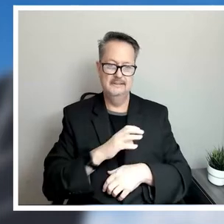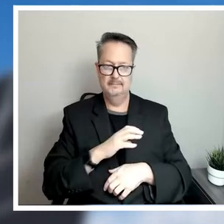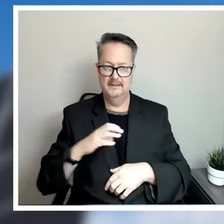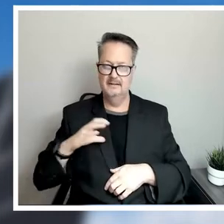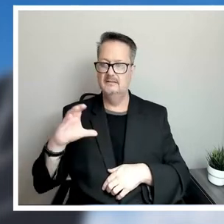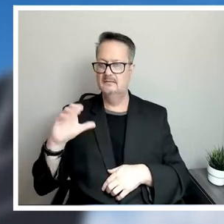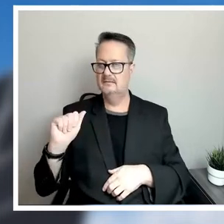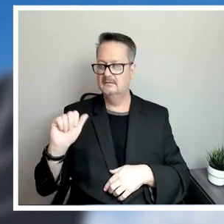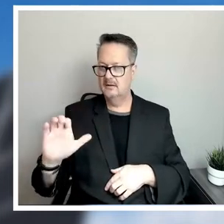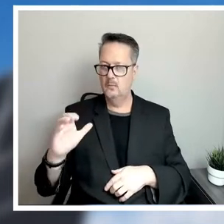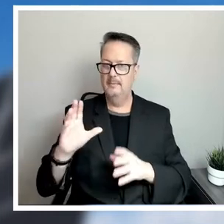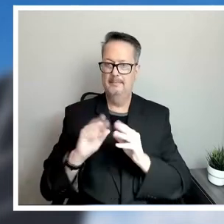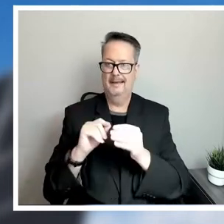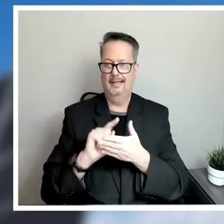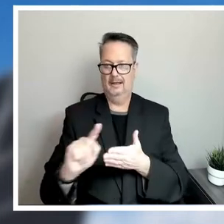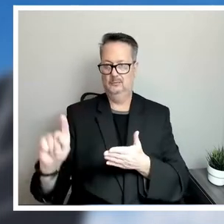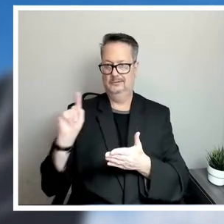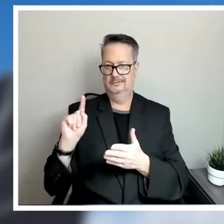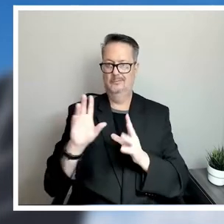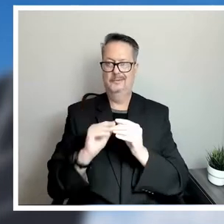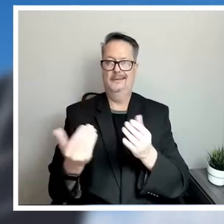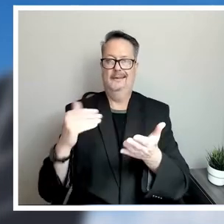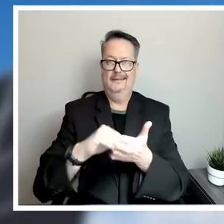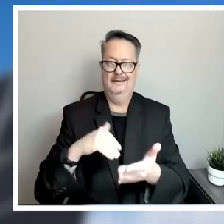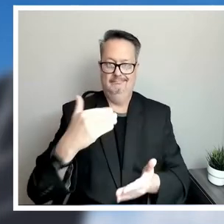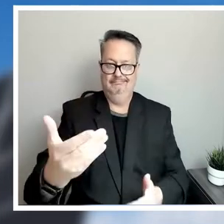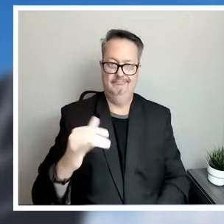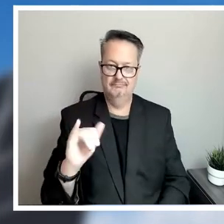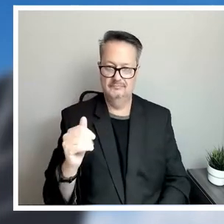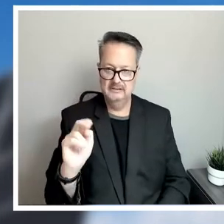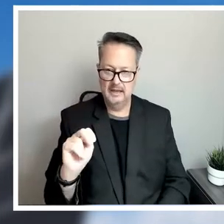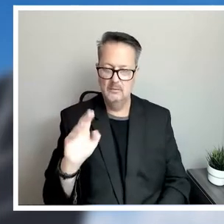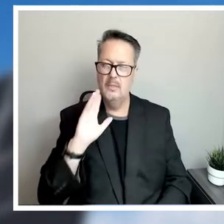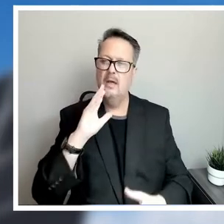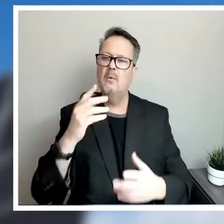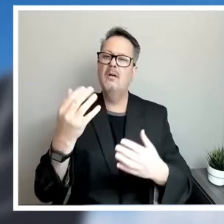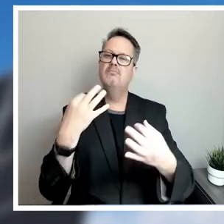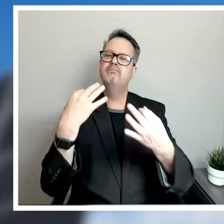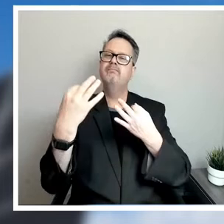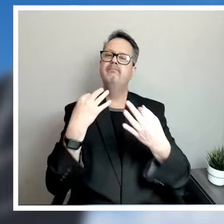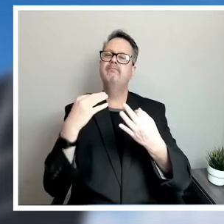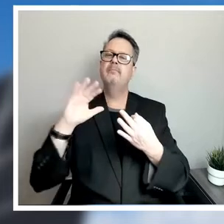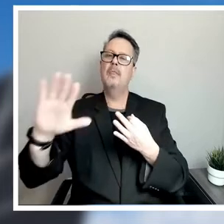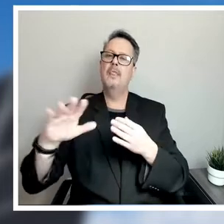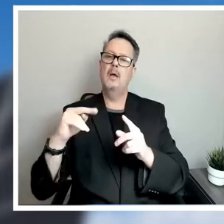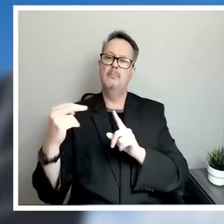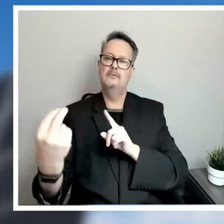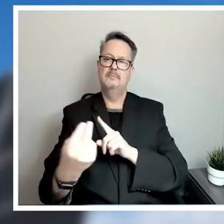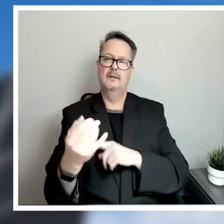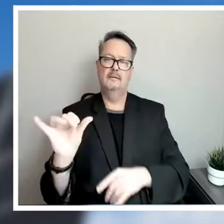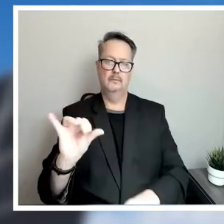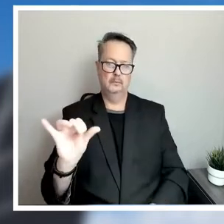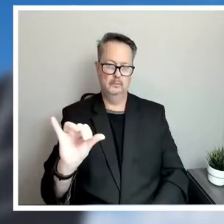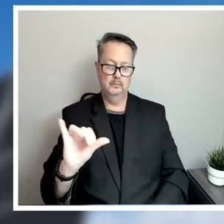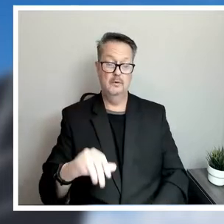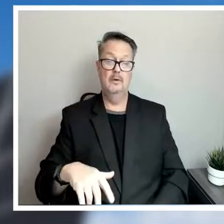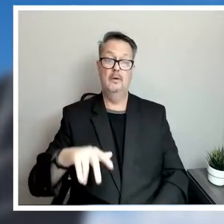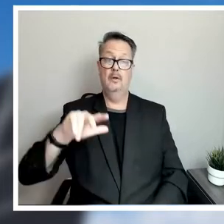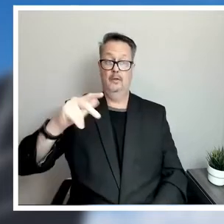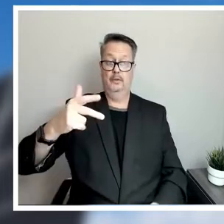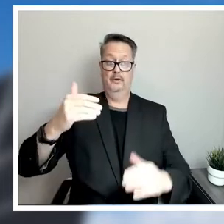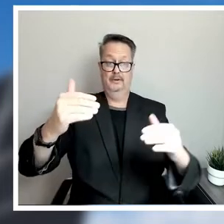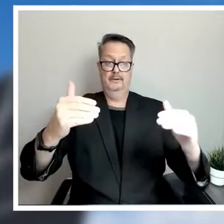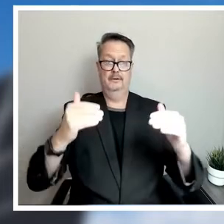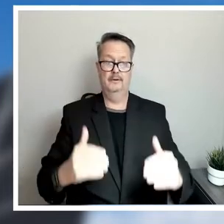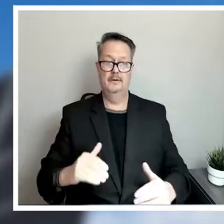we're gonna meet again with them in January they're gonna provide their perspective as well and then thirdly we'll have the